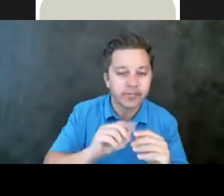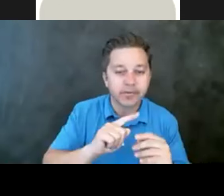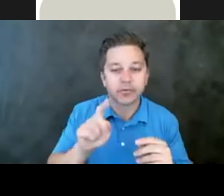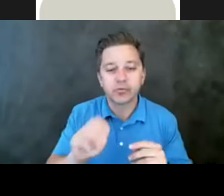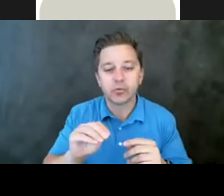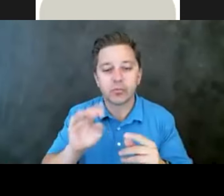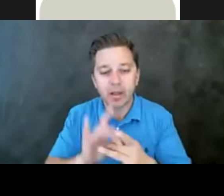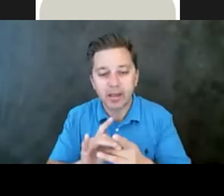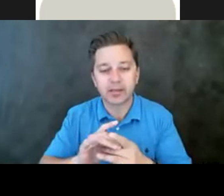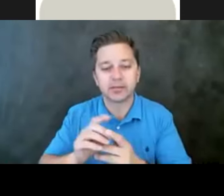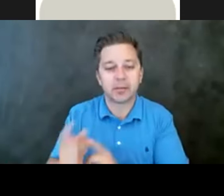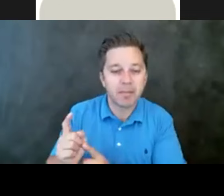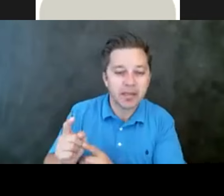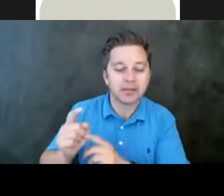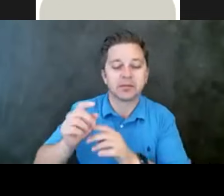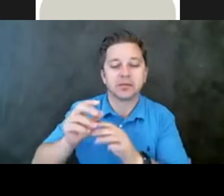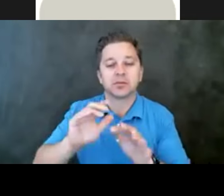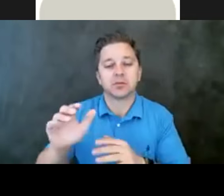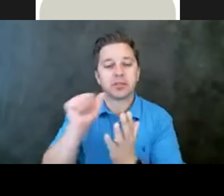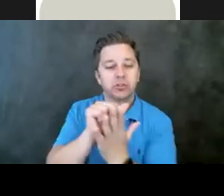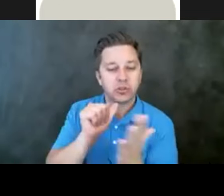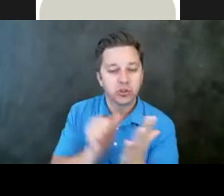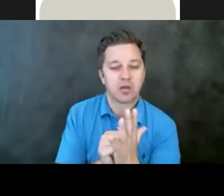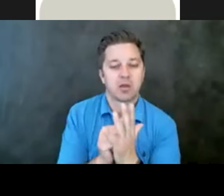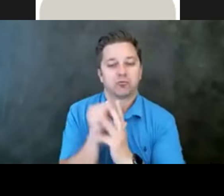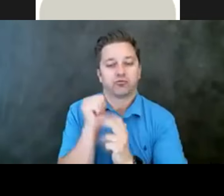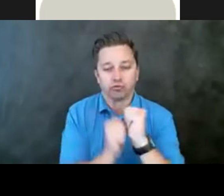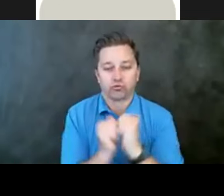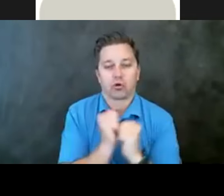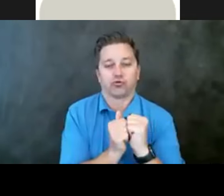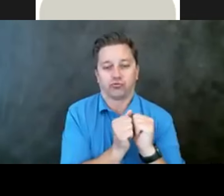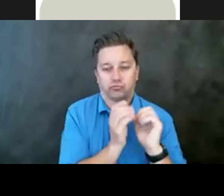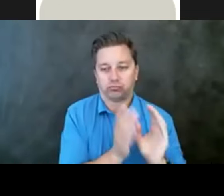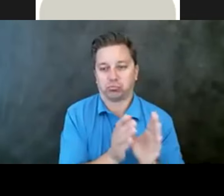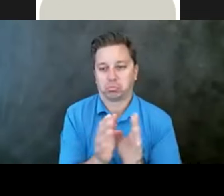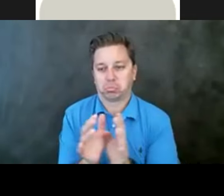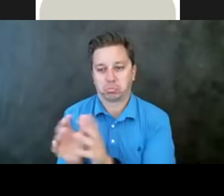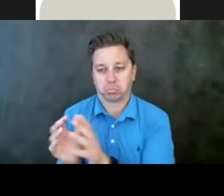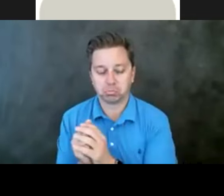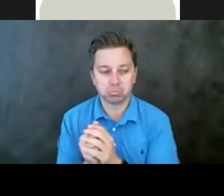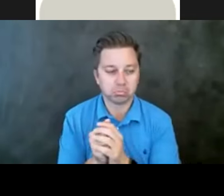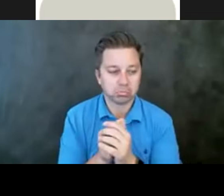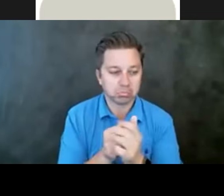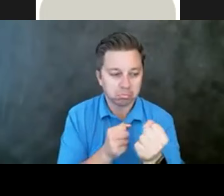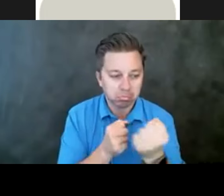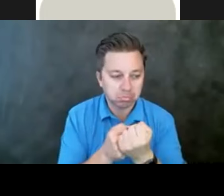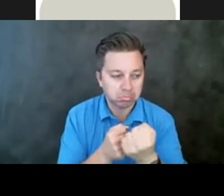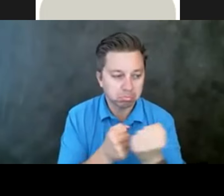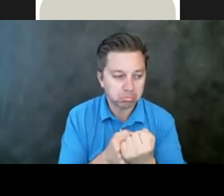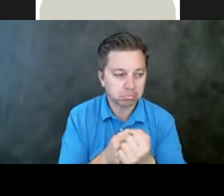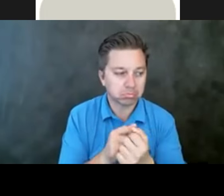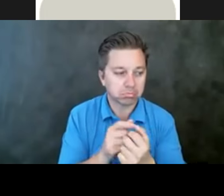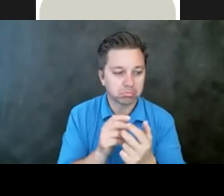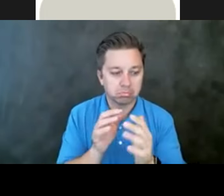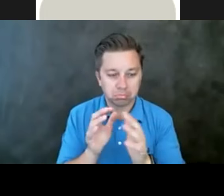minutes, um, agendas and, and structure, and then in supporting their, um, reaching the objectives in the